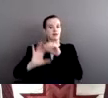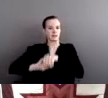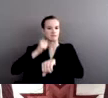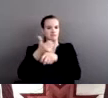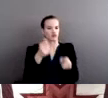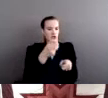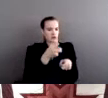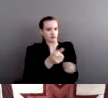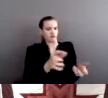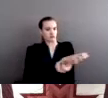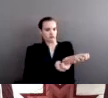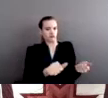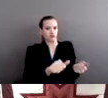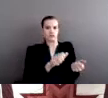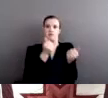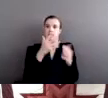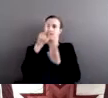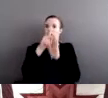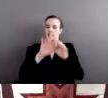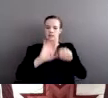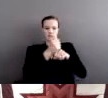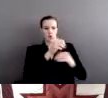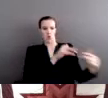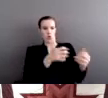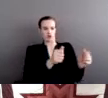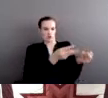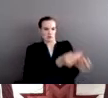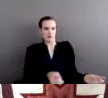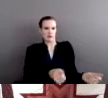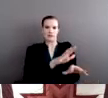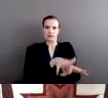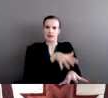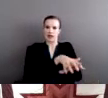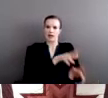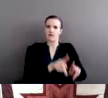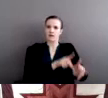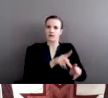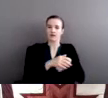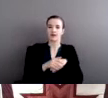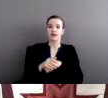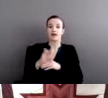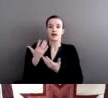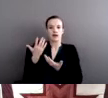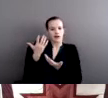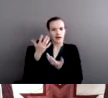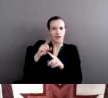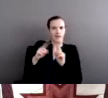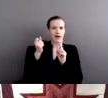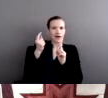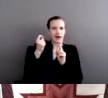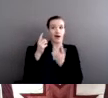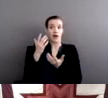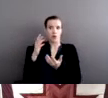But that is an expensive way. Again, being somewhat tongue in cheek to deal with the Indian problem.